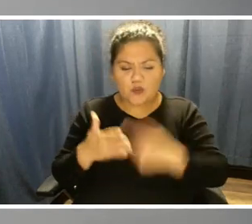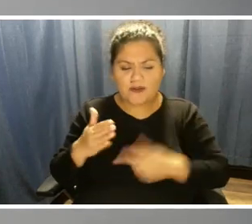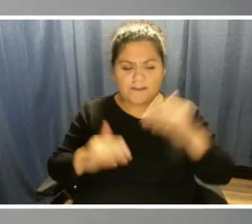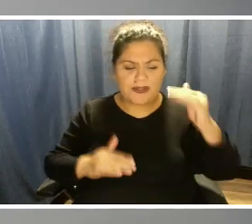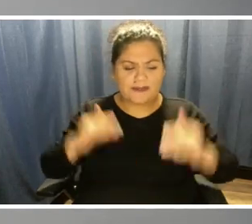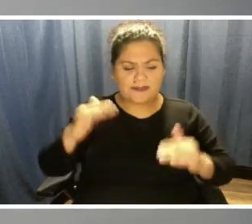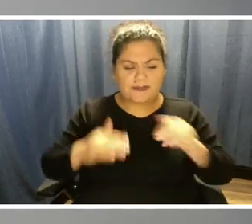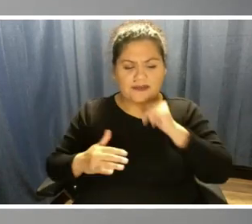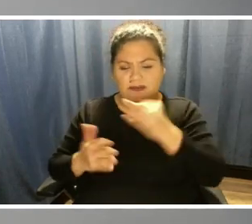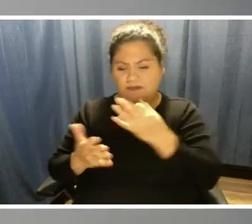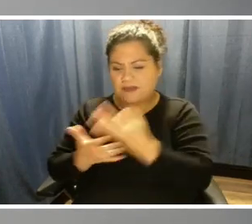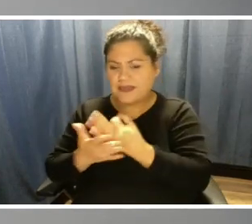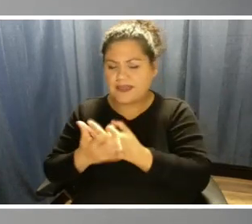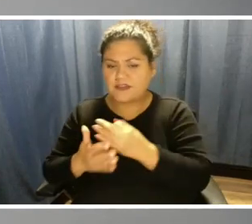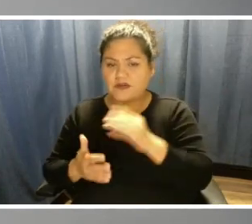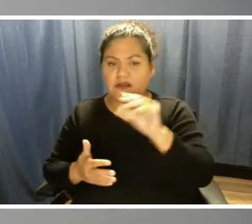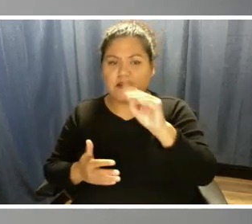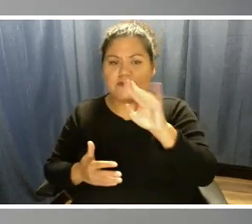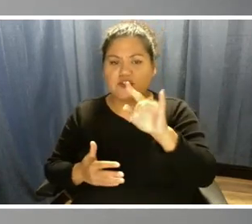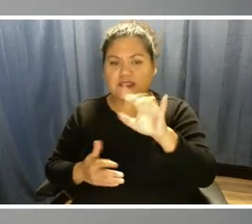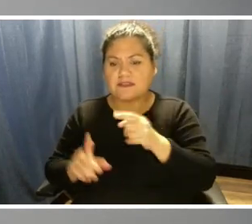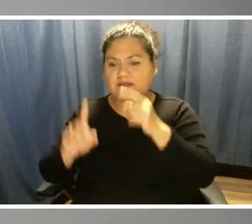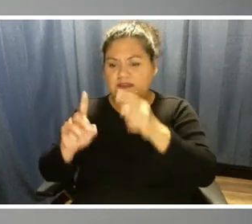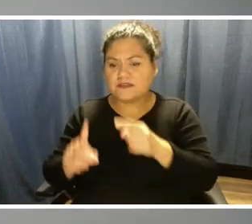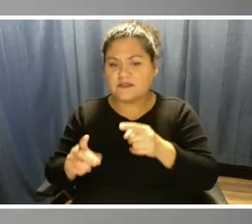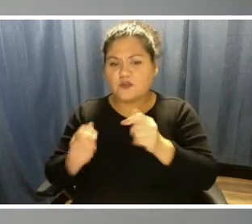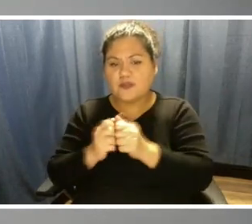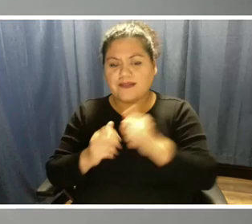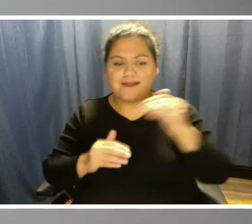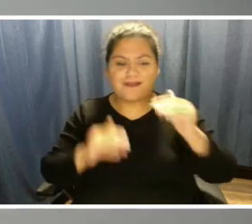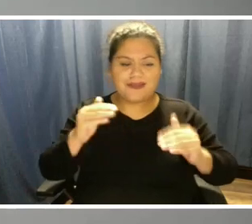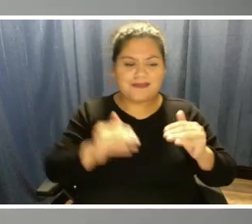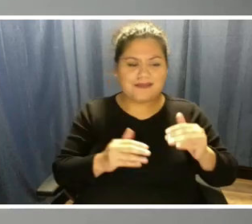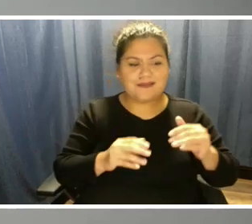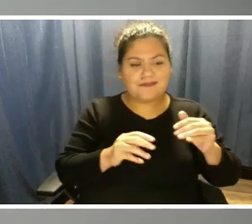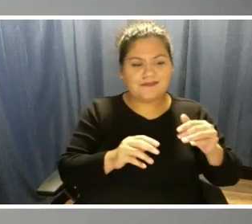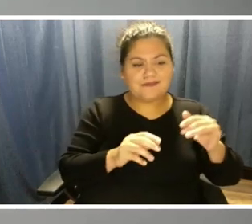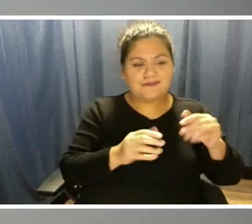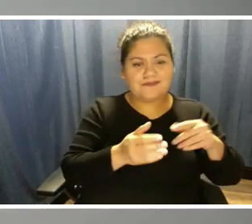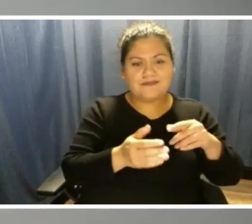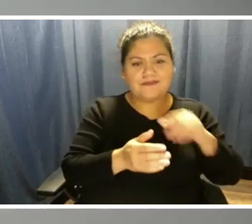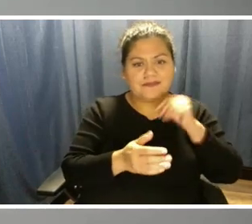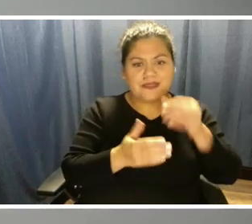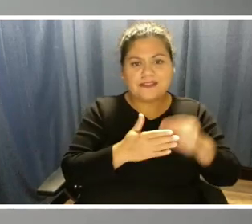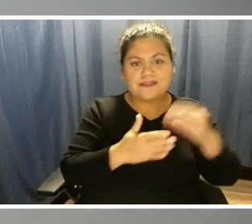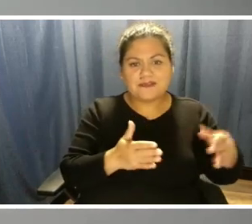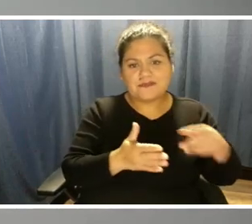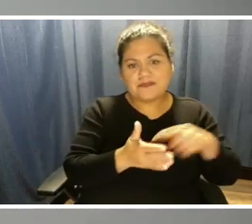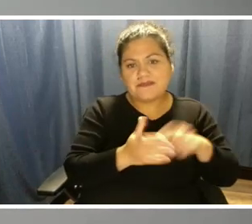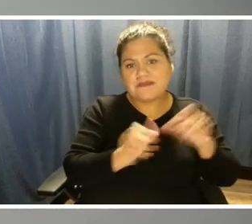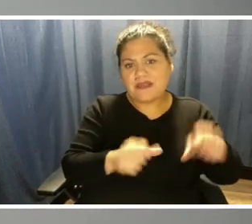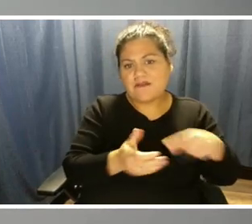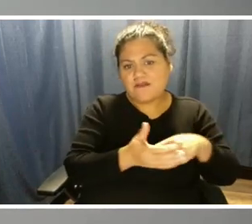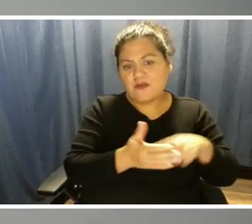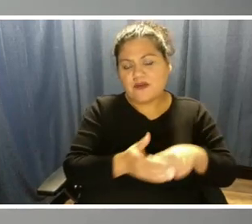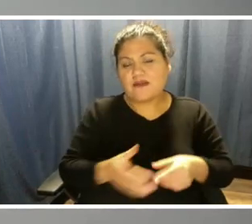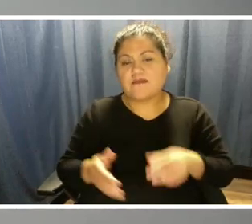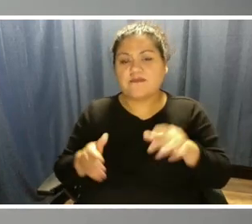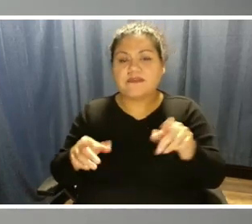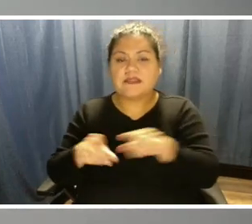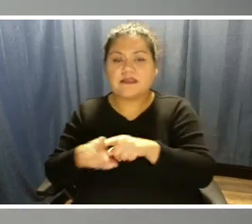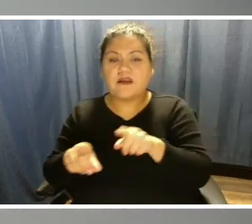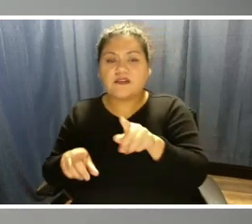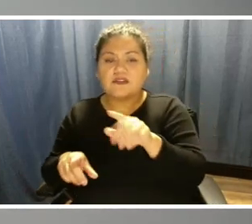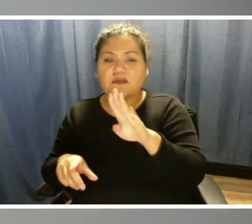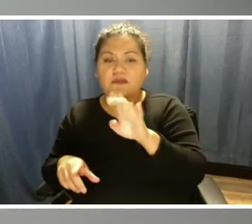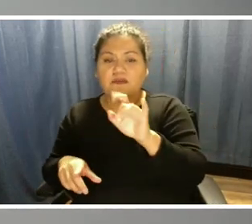-financial objectives with a balance of affordability. And in the multiple scenarios that Benny has worked through